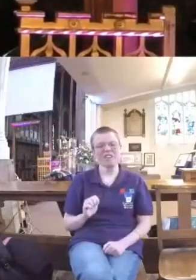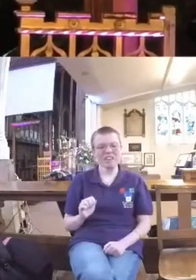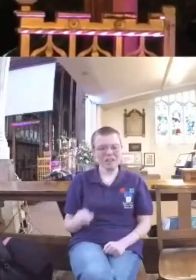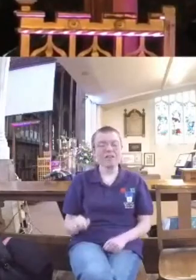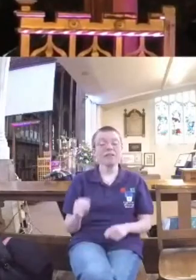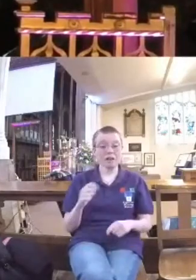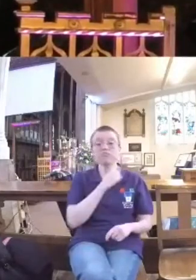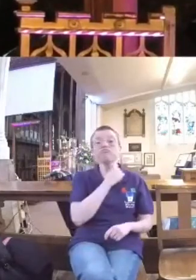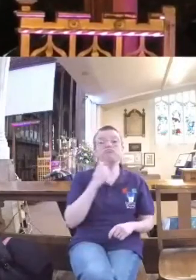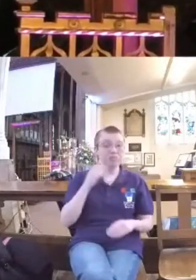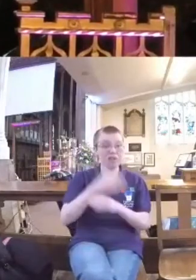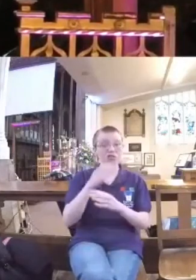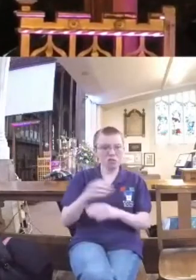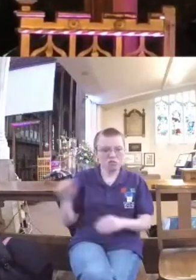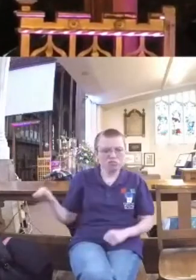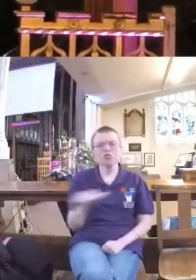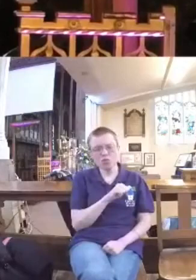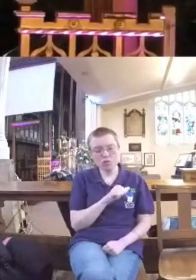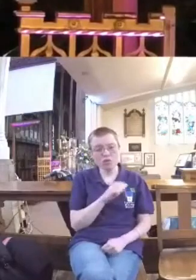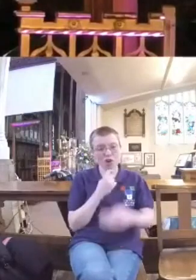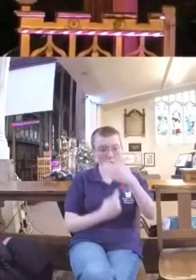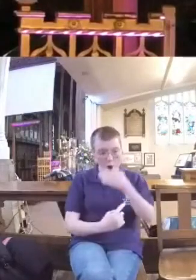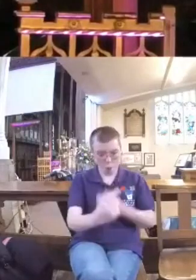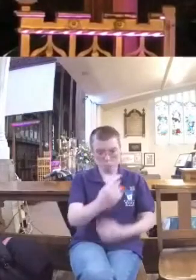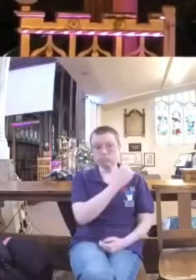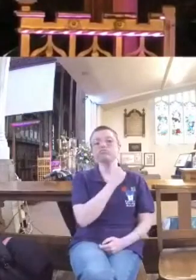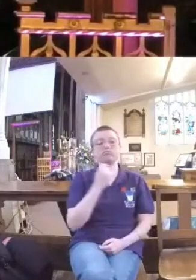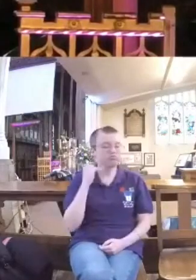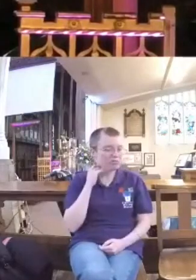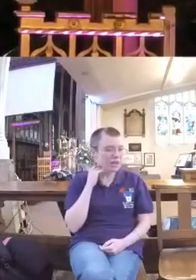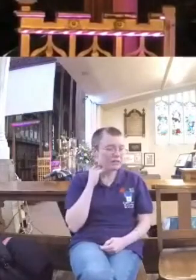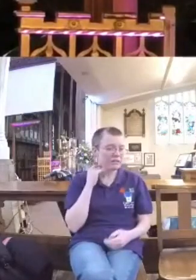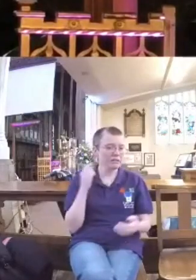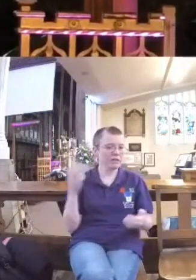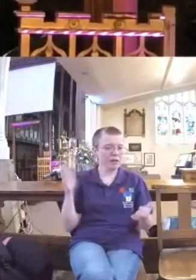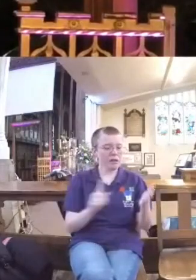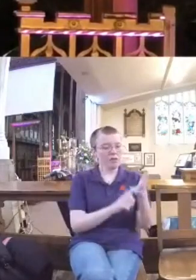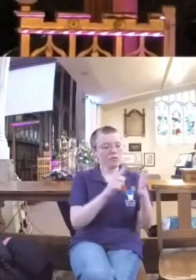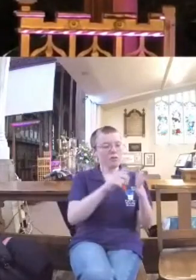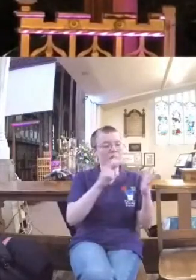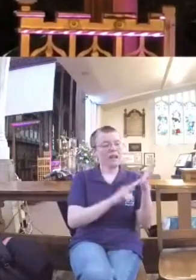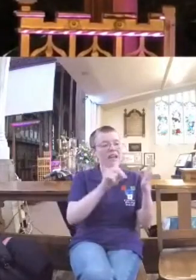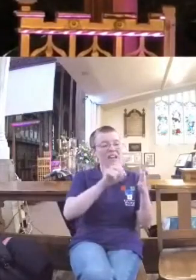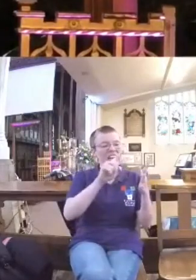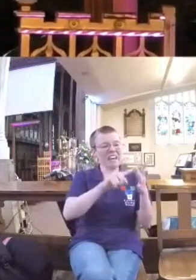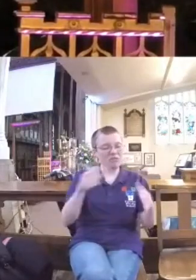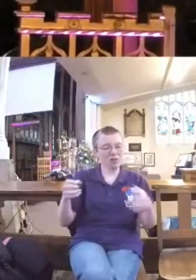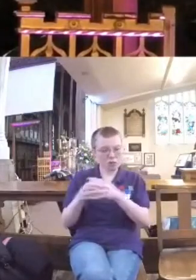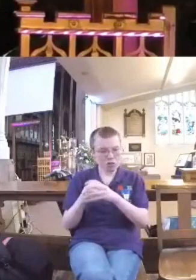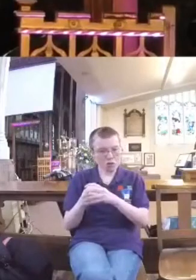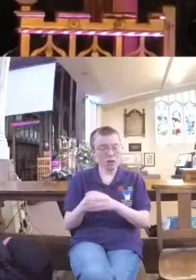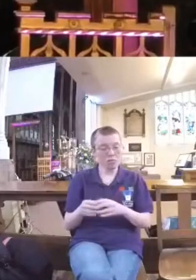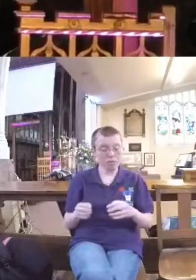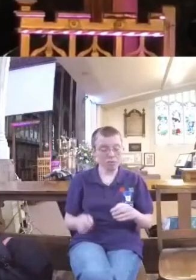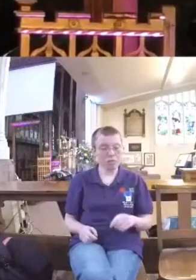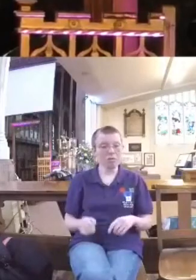priest and God had ordained for only the Levite tribe to be priests and to go into the temple and to